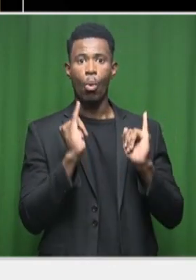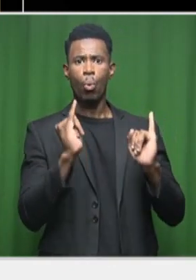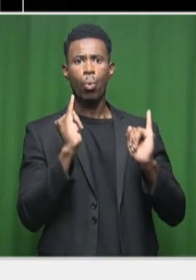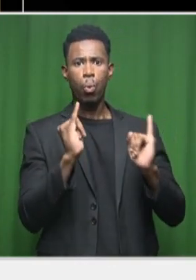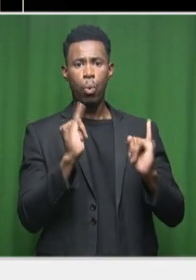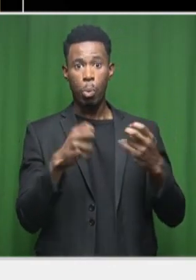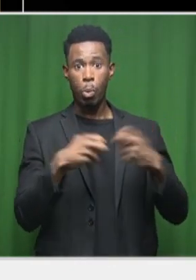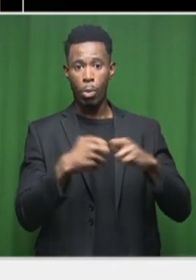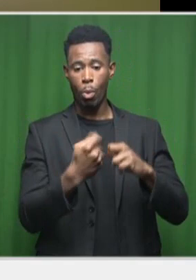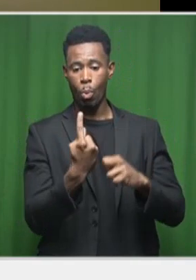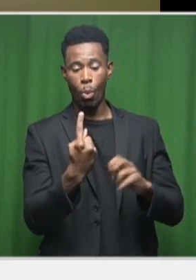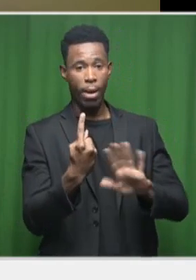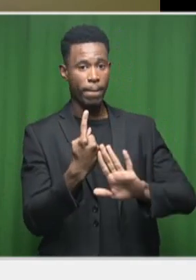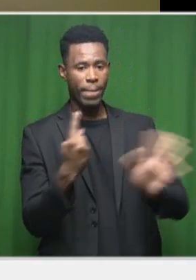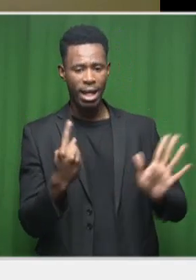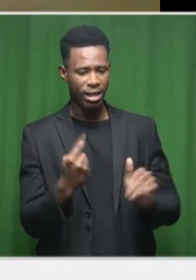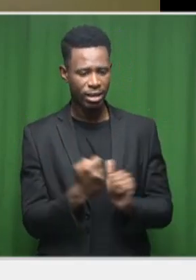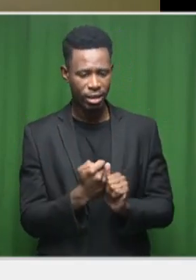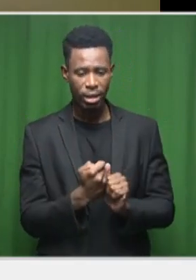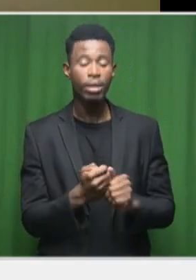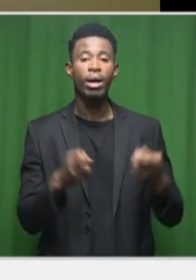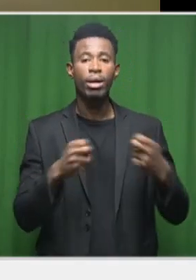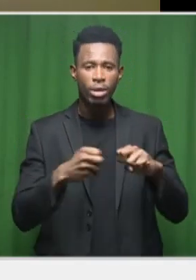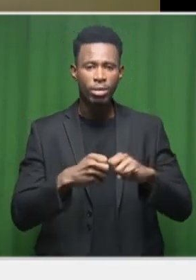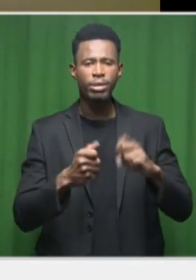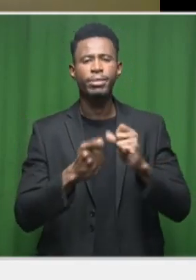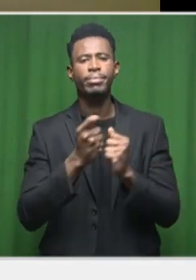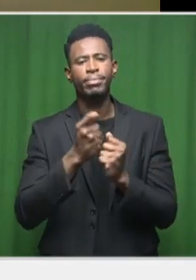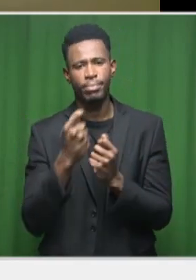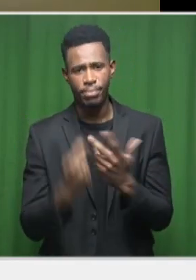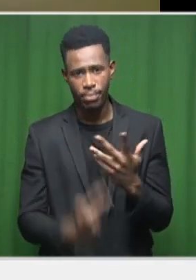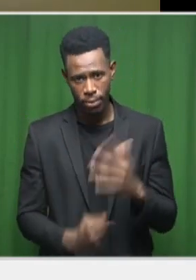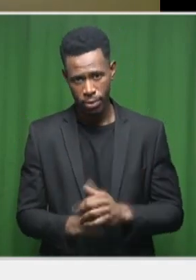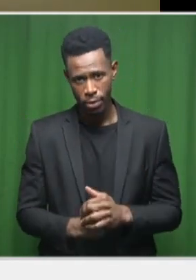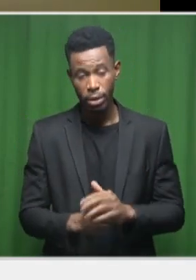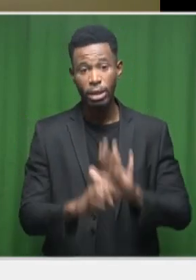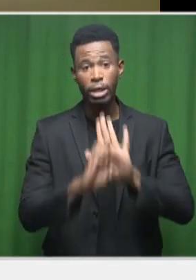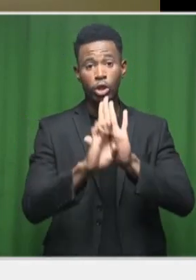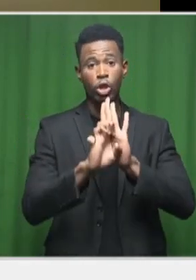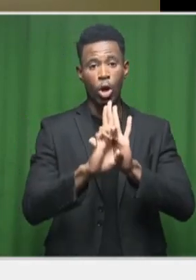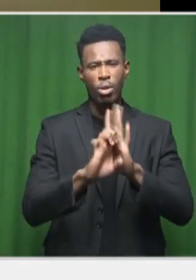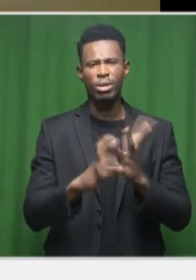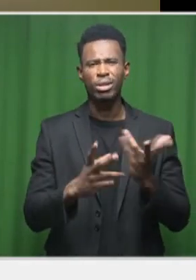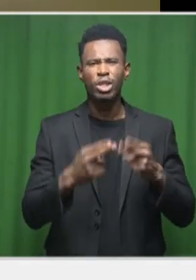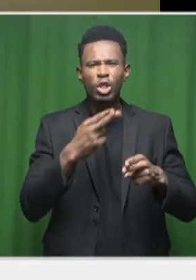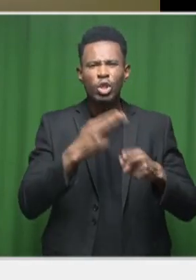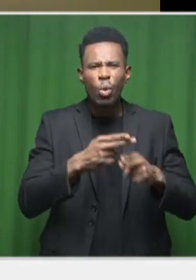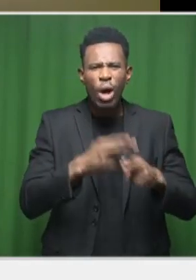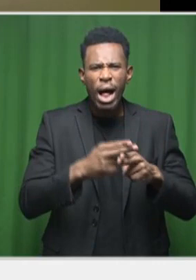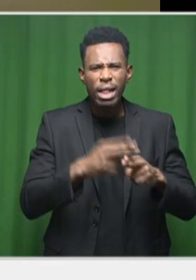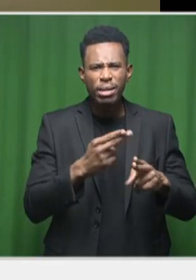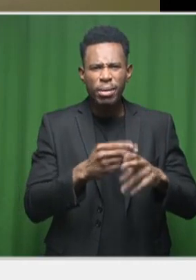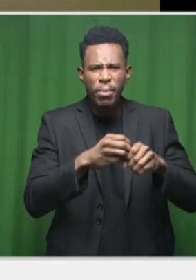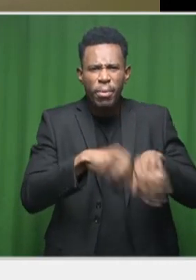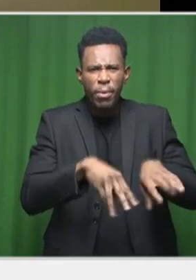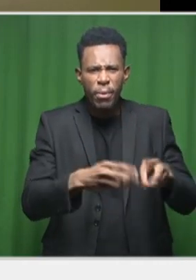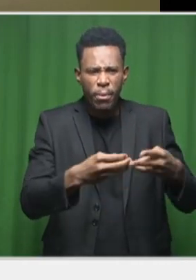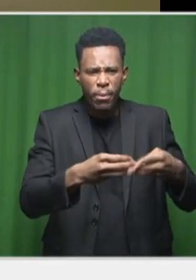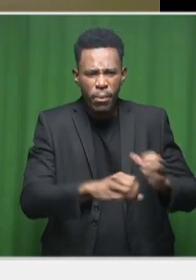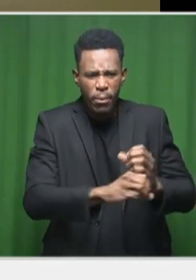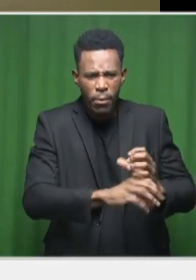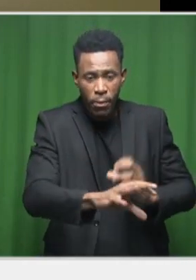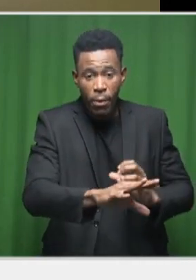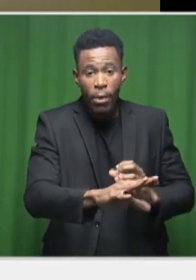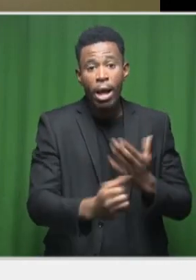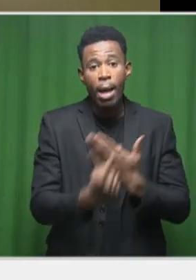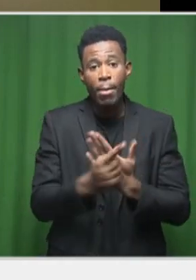a couple of crises together. So, for example, the sewage crisis that basically caused the cholera outbreak in Hammond